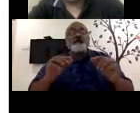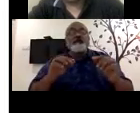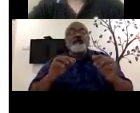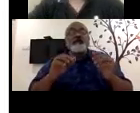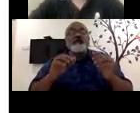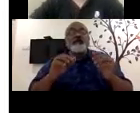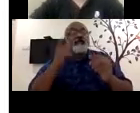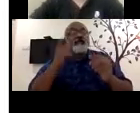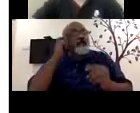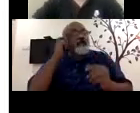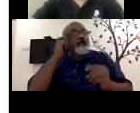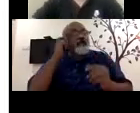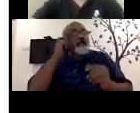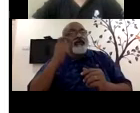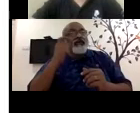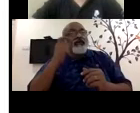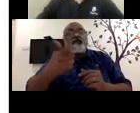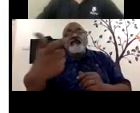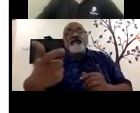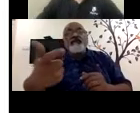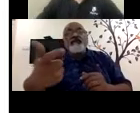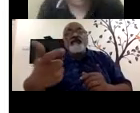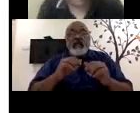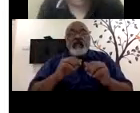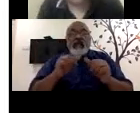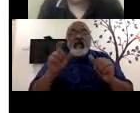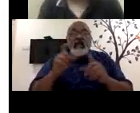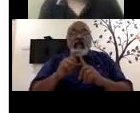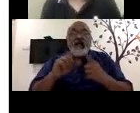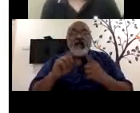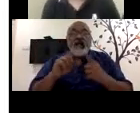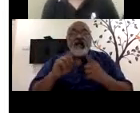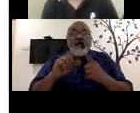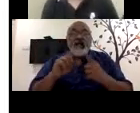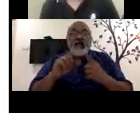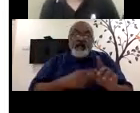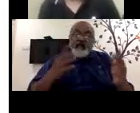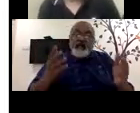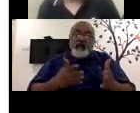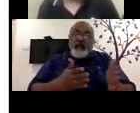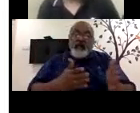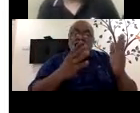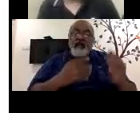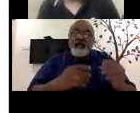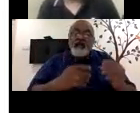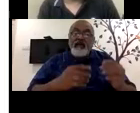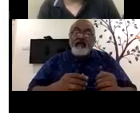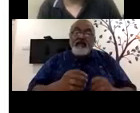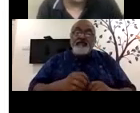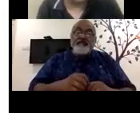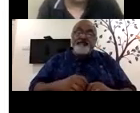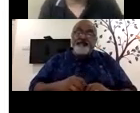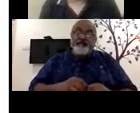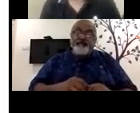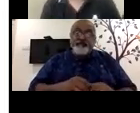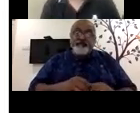tool. Good. So you're talking about an academy, a Coursera, or a kind of a model, section, a self